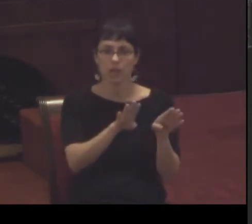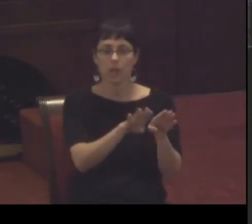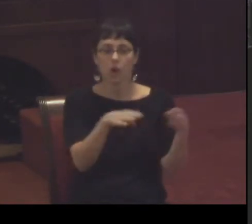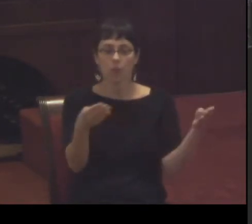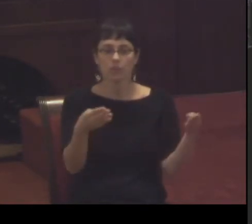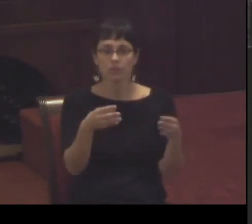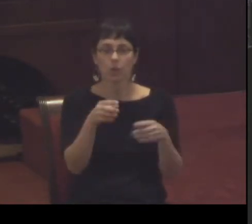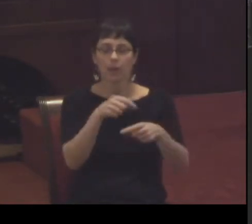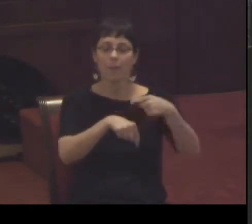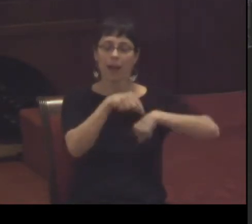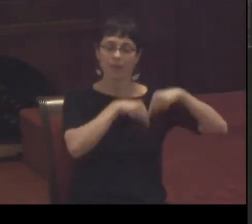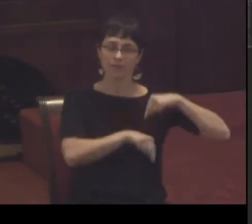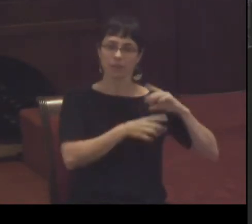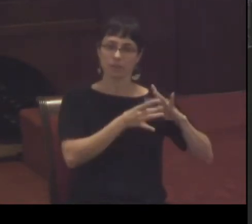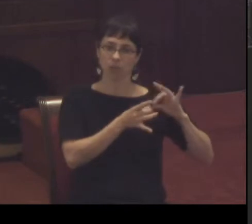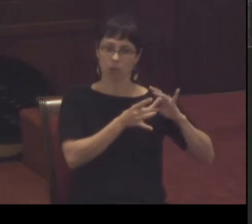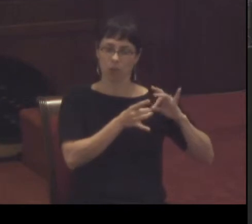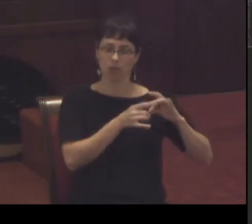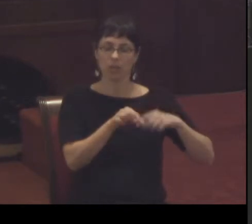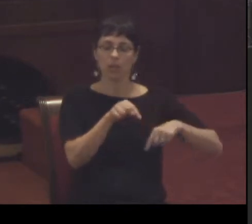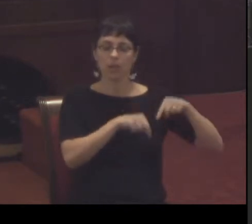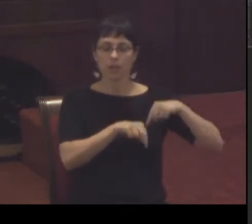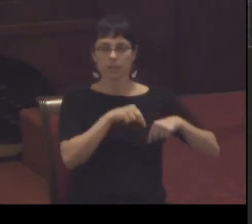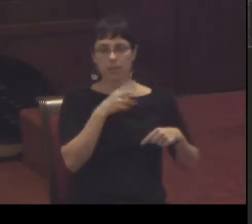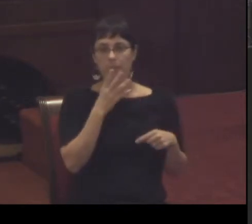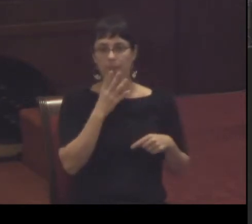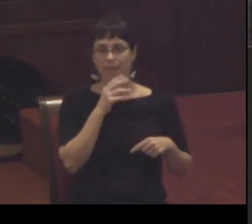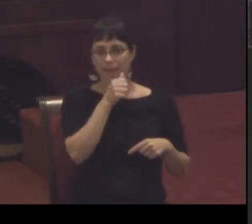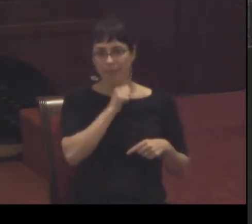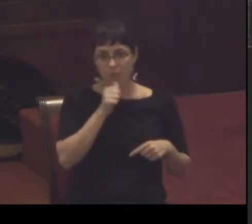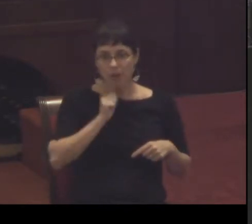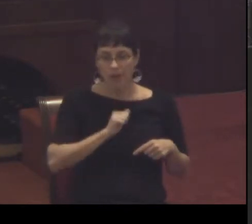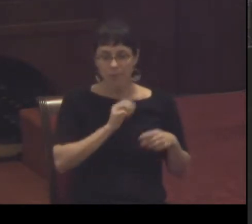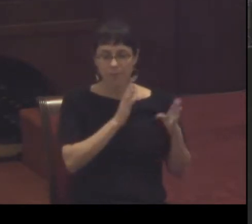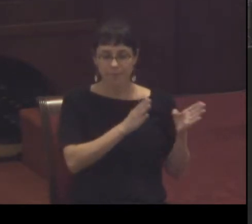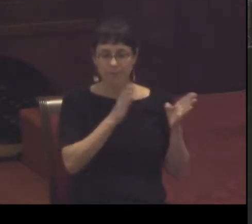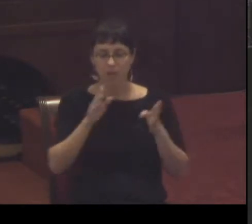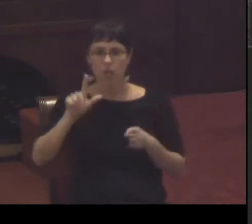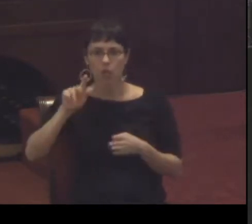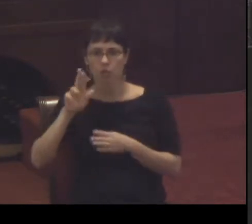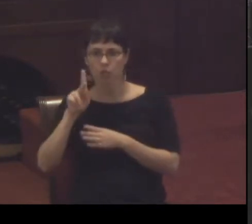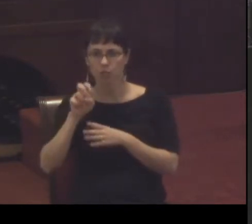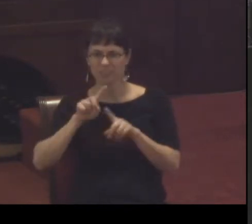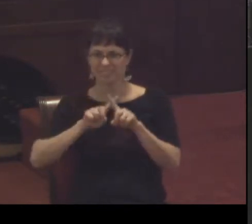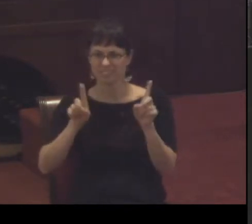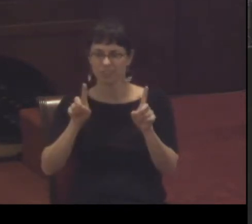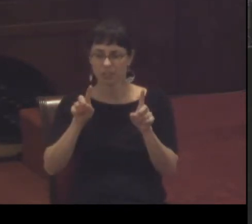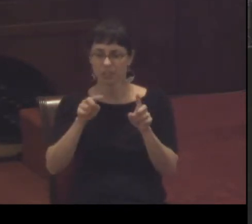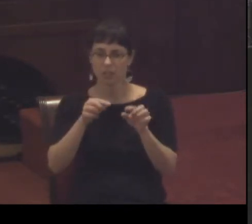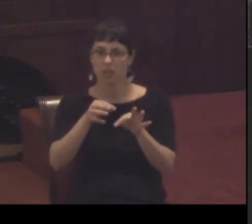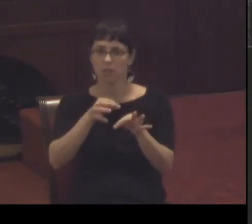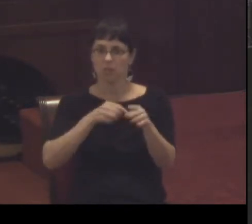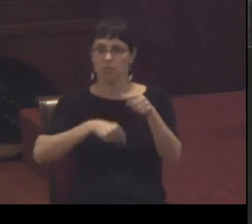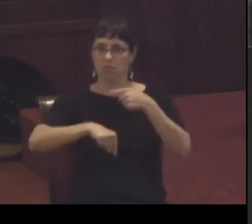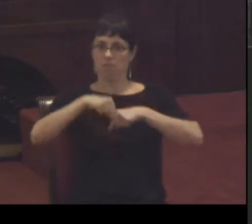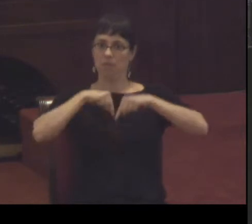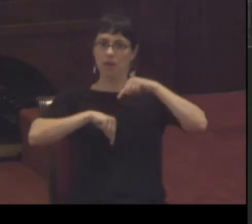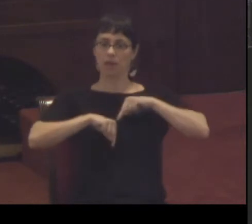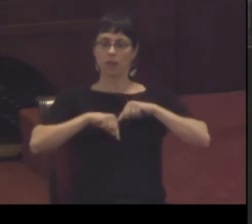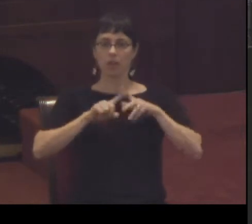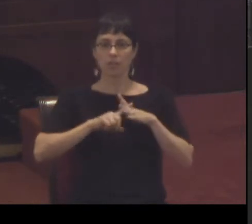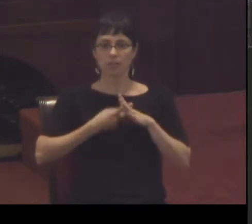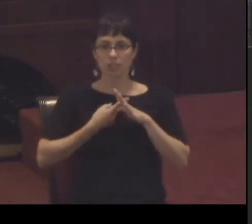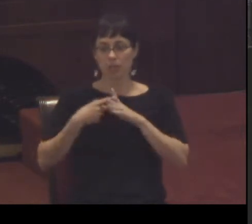Luke well he wants to put the historical details of his gospel even further back and he starts his